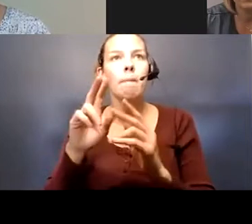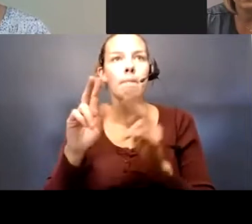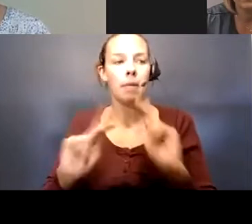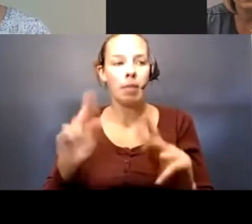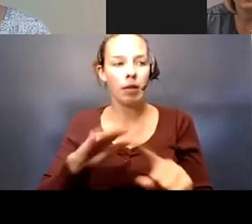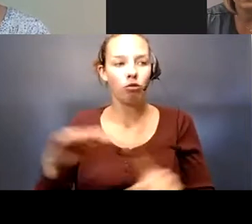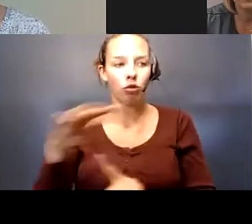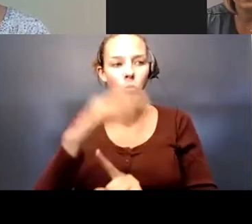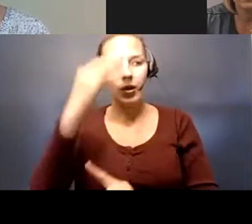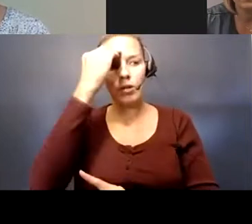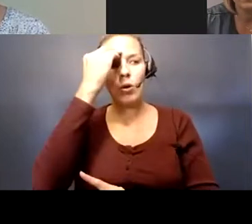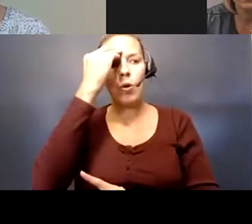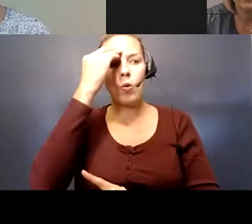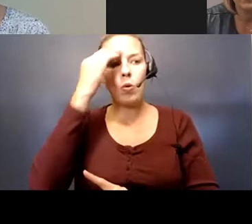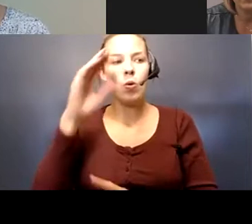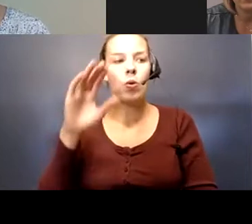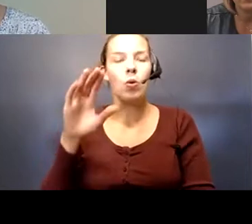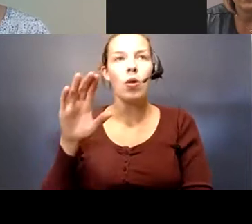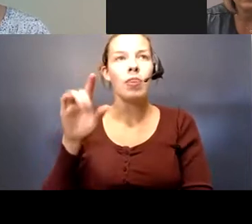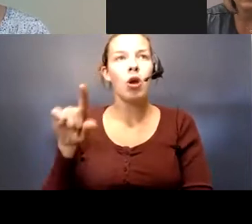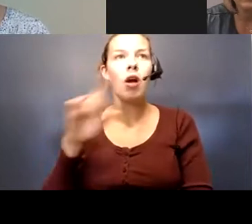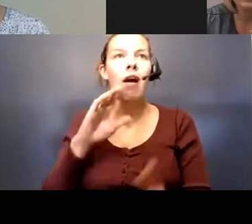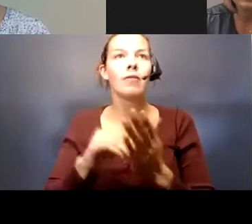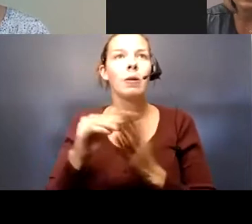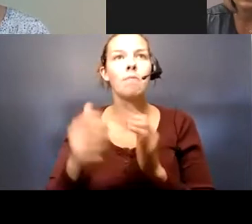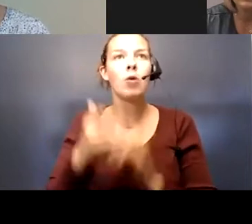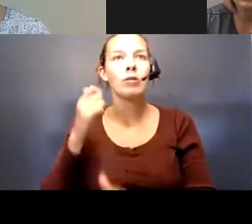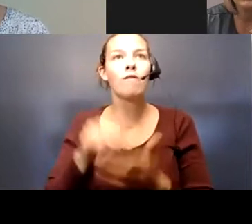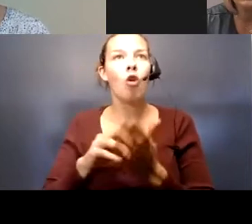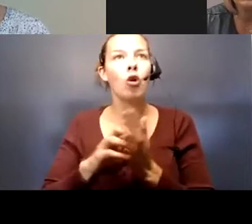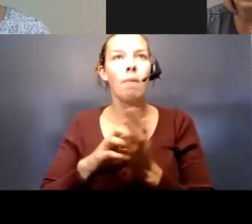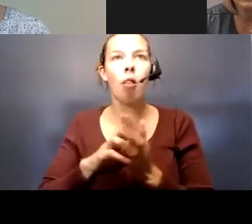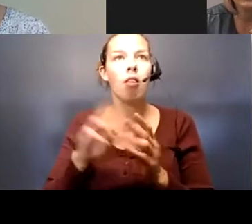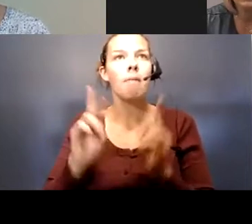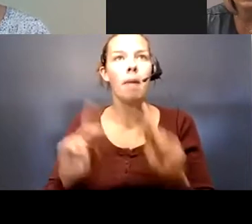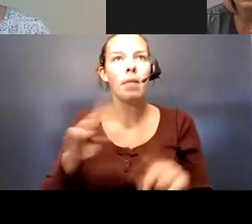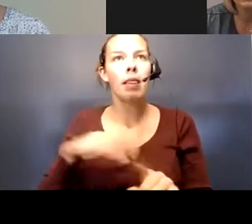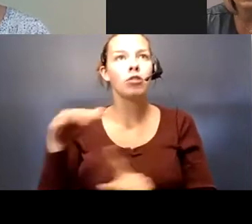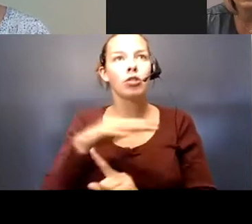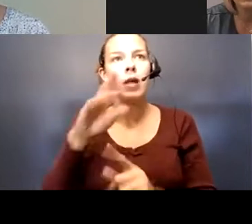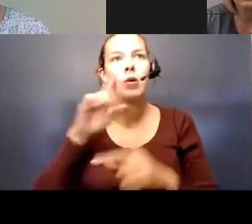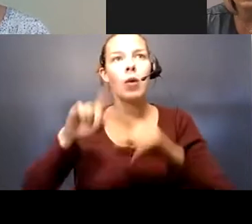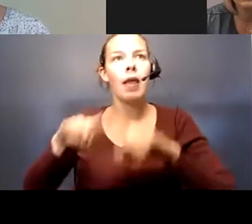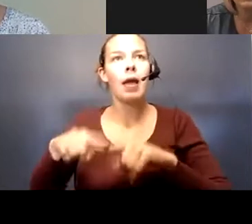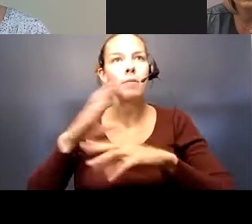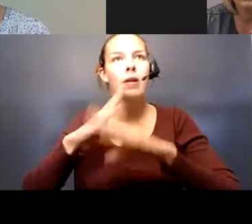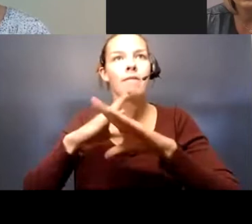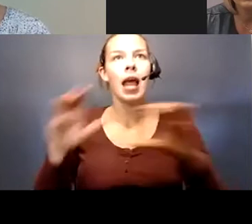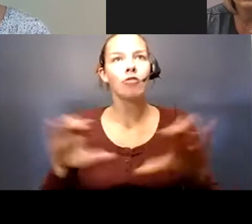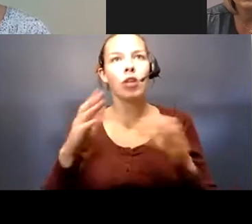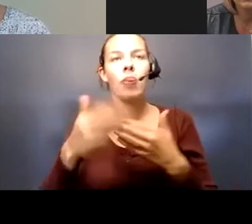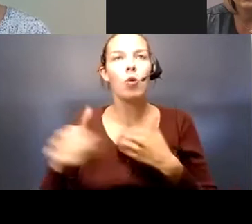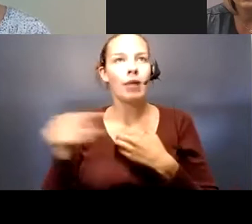know that seniors are often one of the most vulnerable populations, and they rely on the protective actions of the rest of us